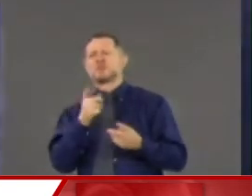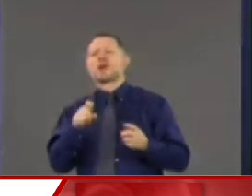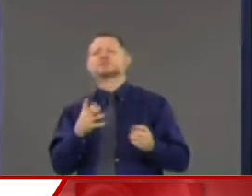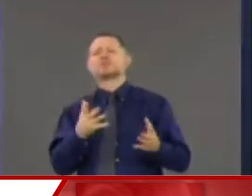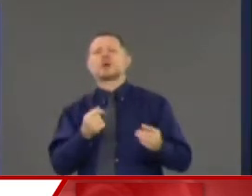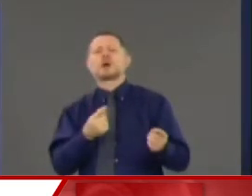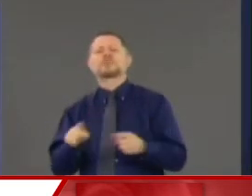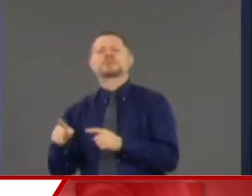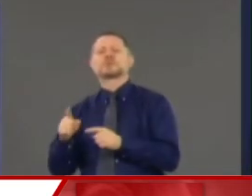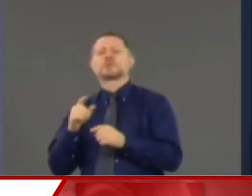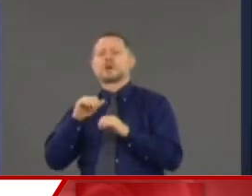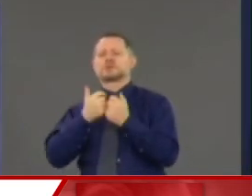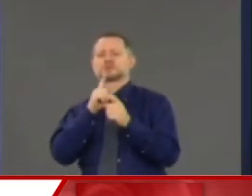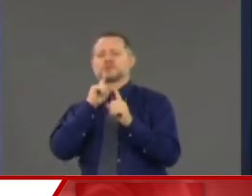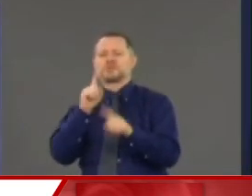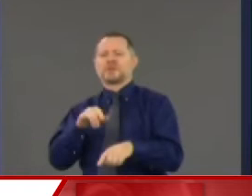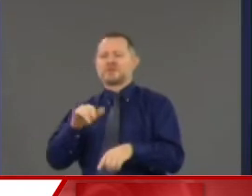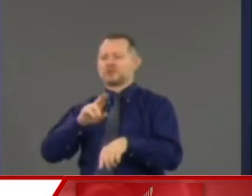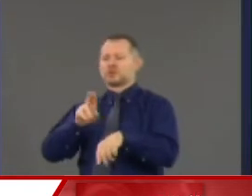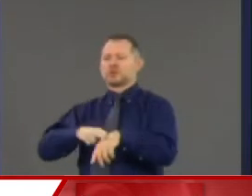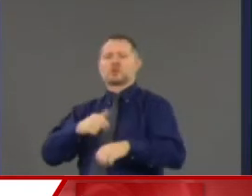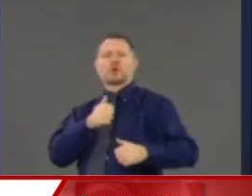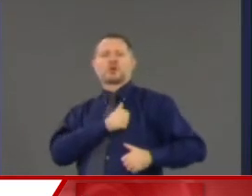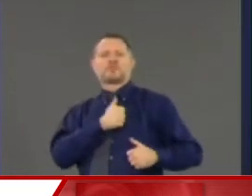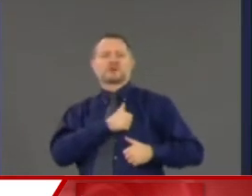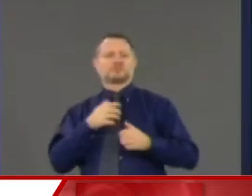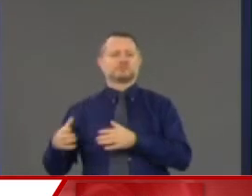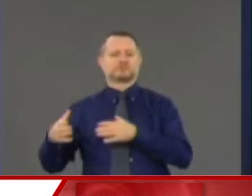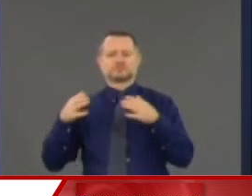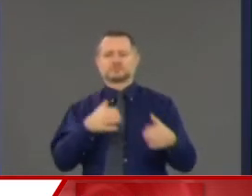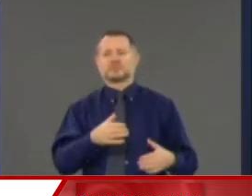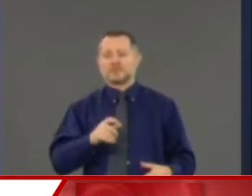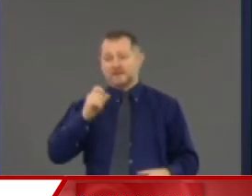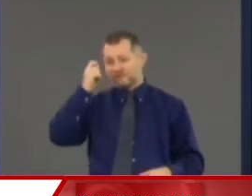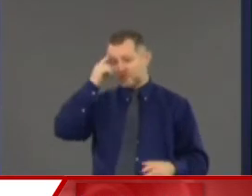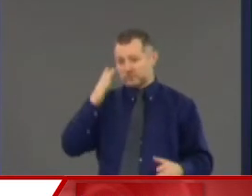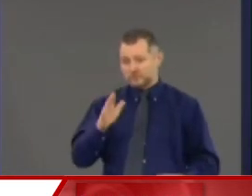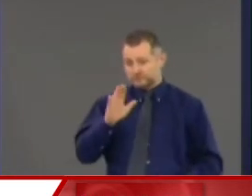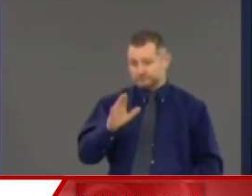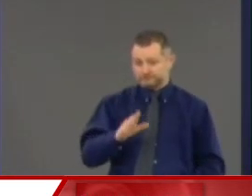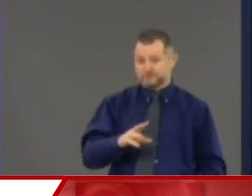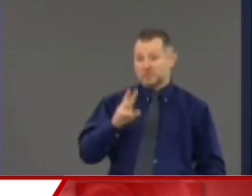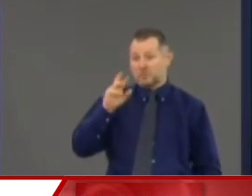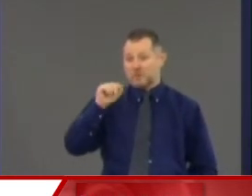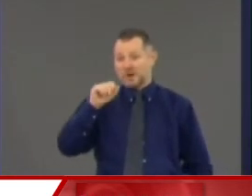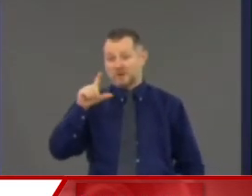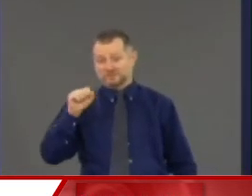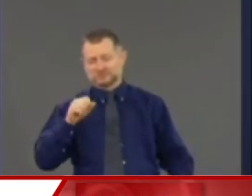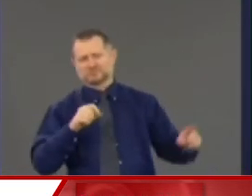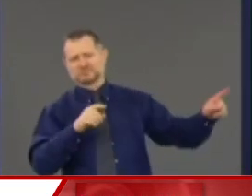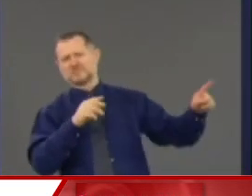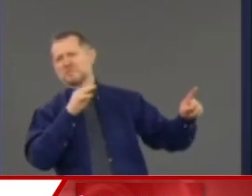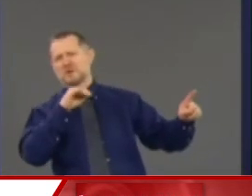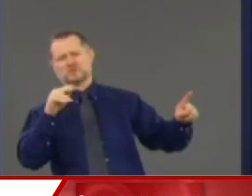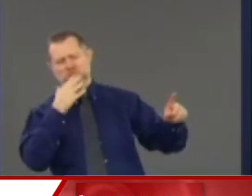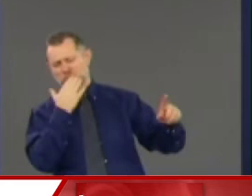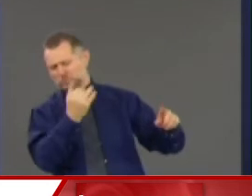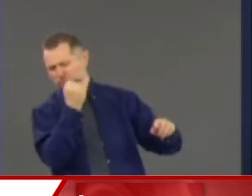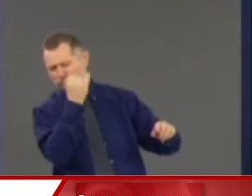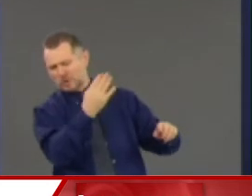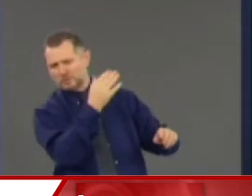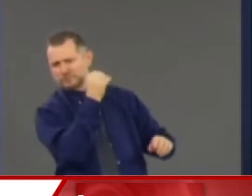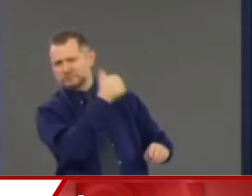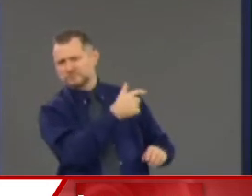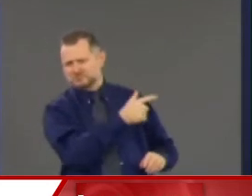to activate when? Look, I think Governor Walz in Minneapolis did a good job last night.